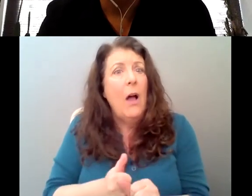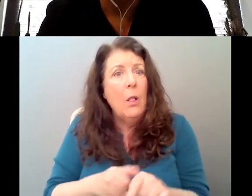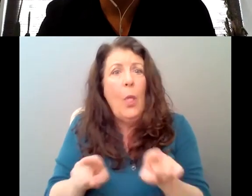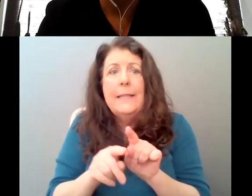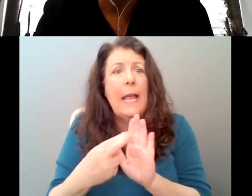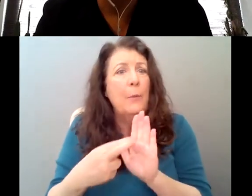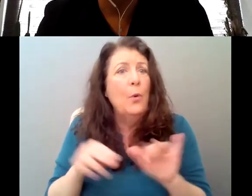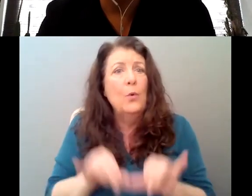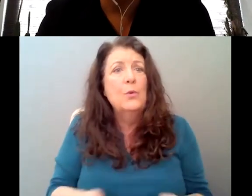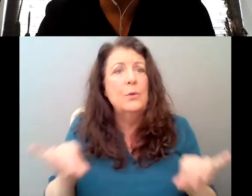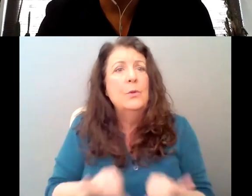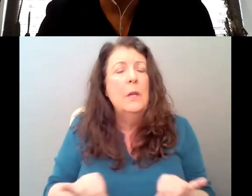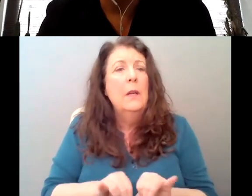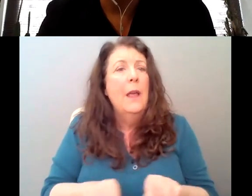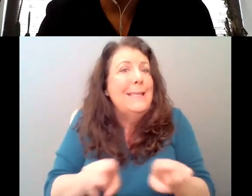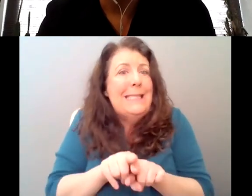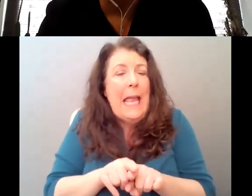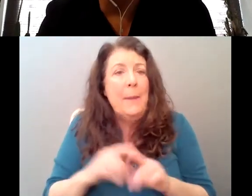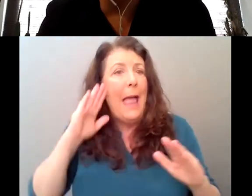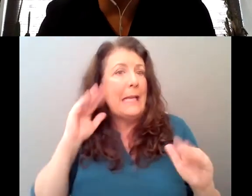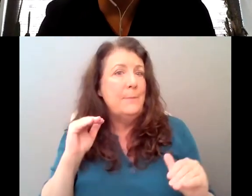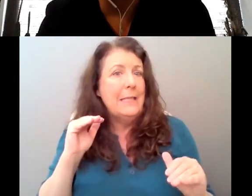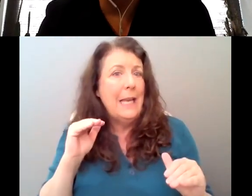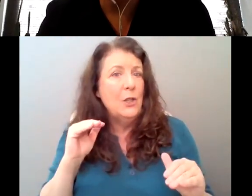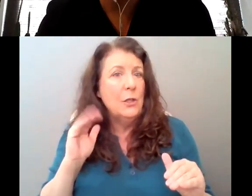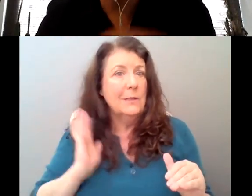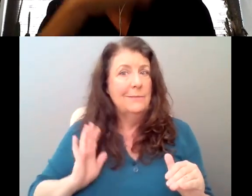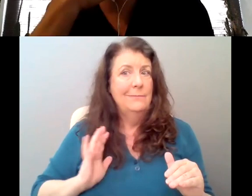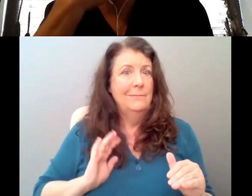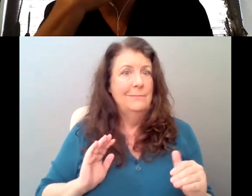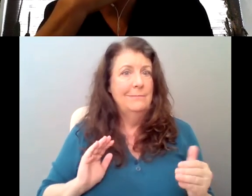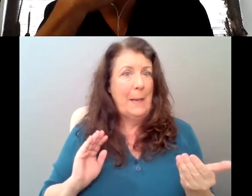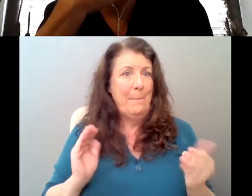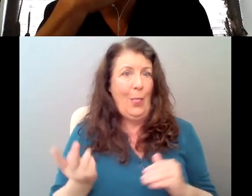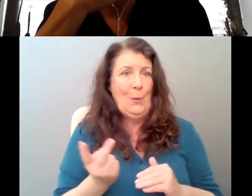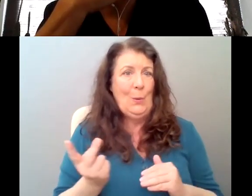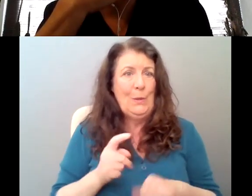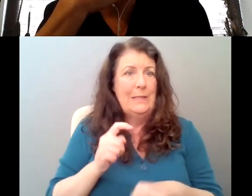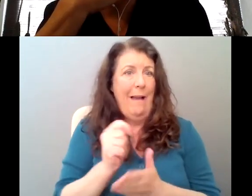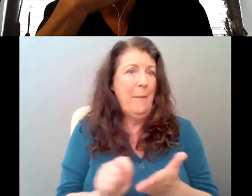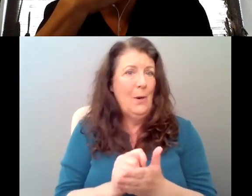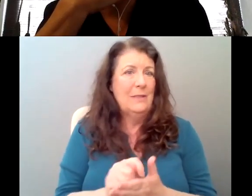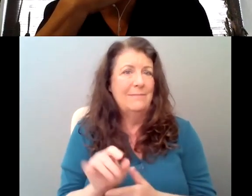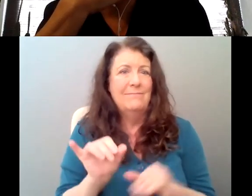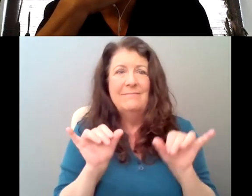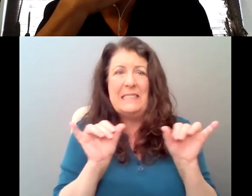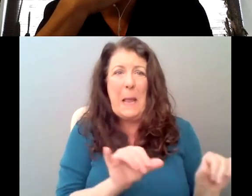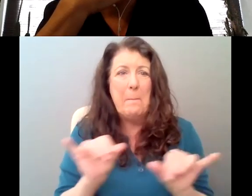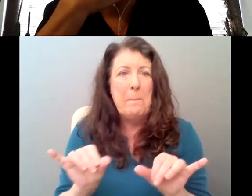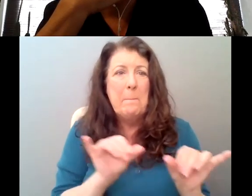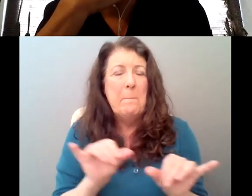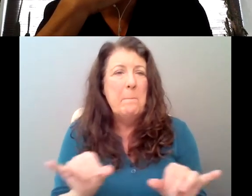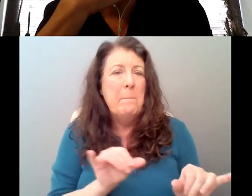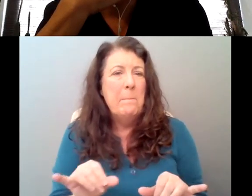And so look how insane our world is today. Um, and I suppose it's a really